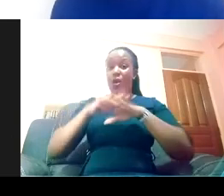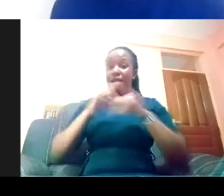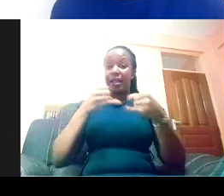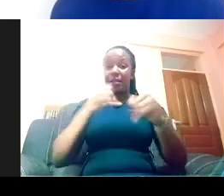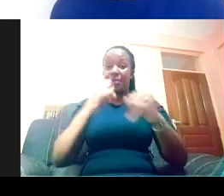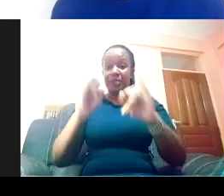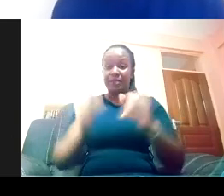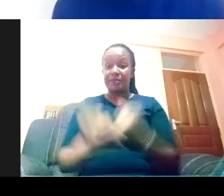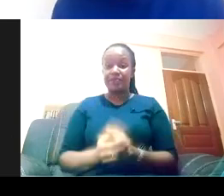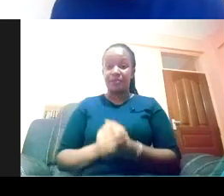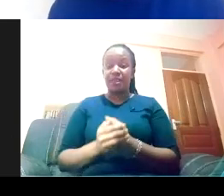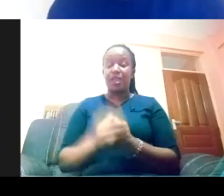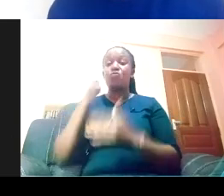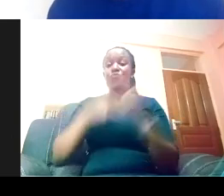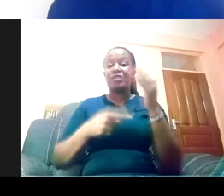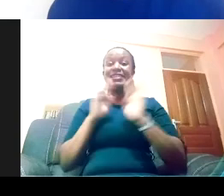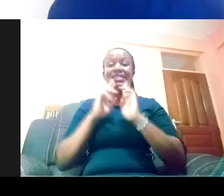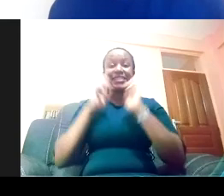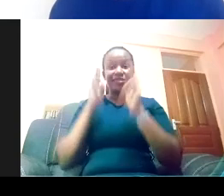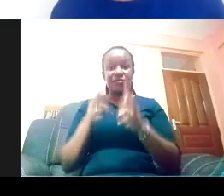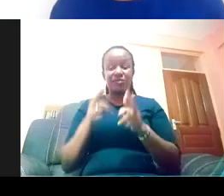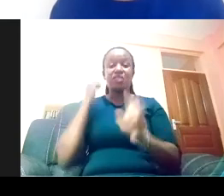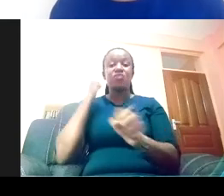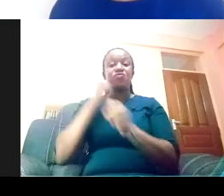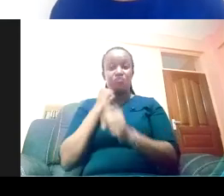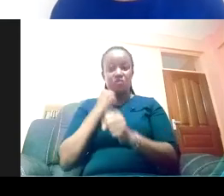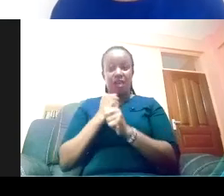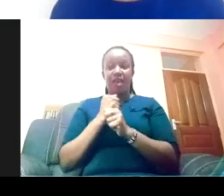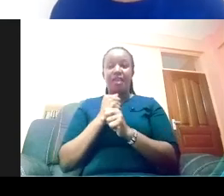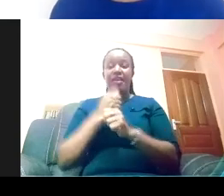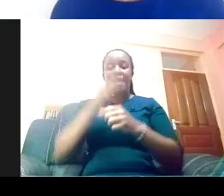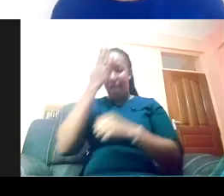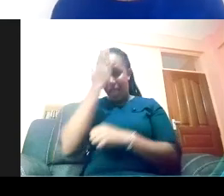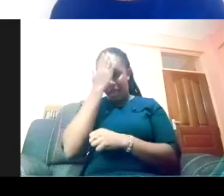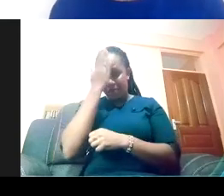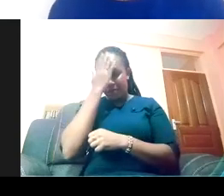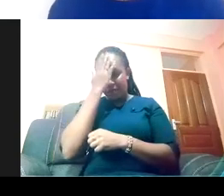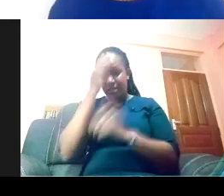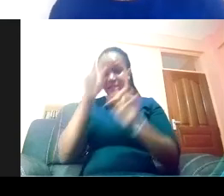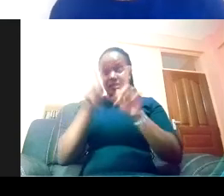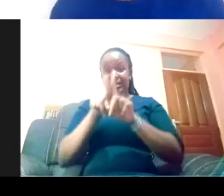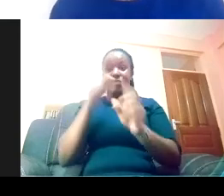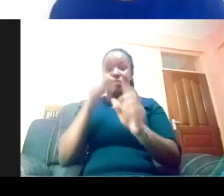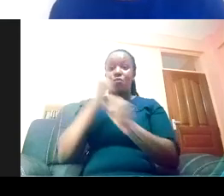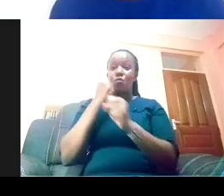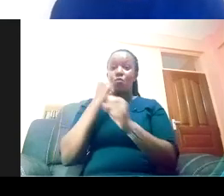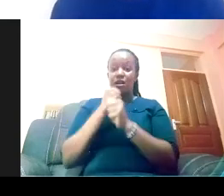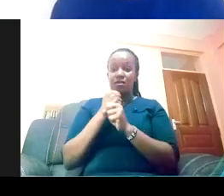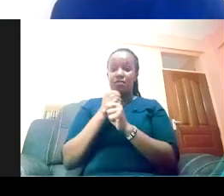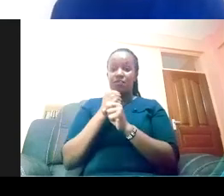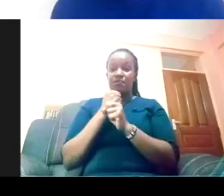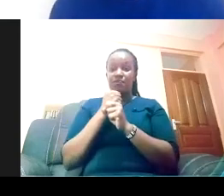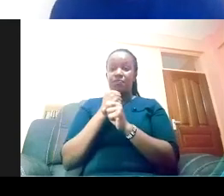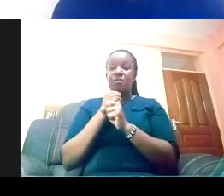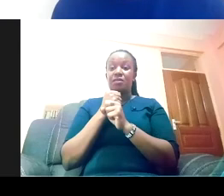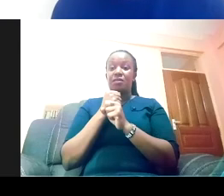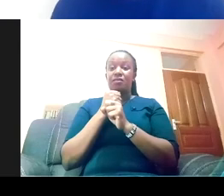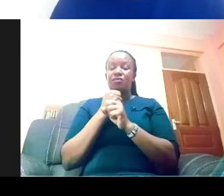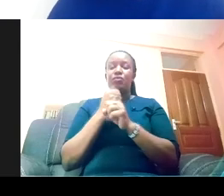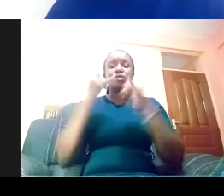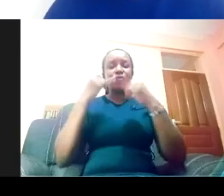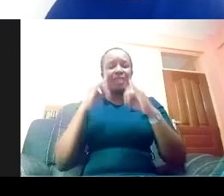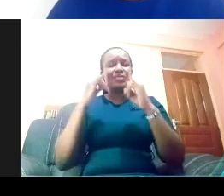results will I diligently and humbly work to create? And I really want to underscore